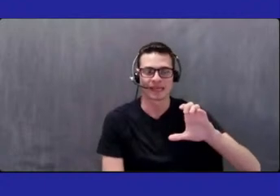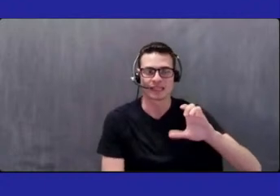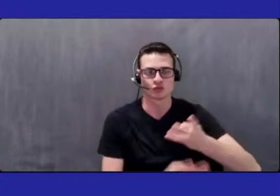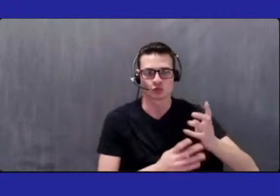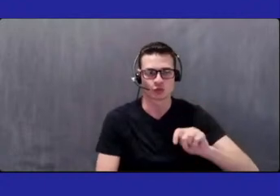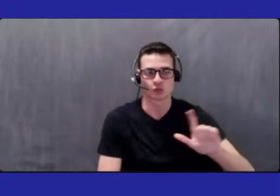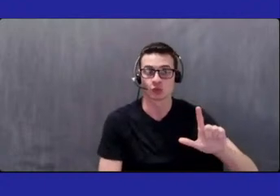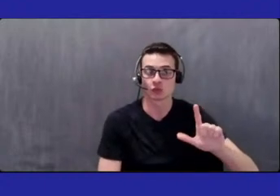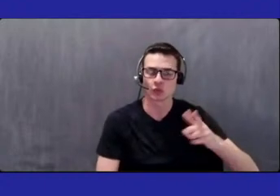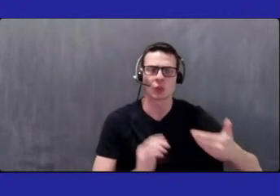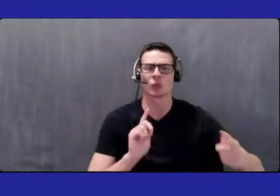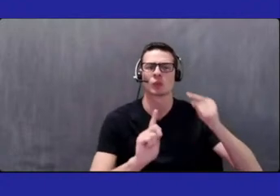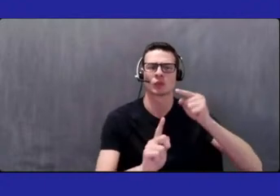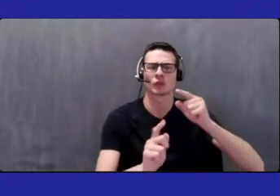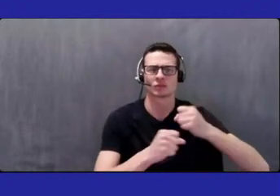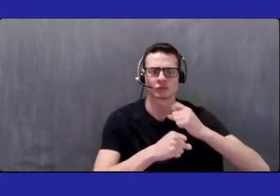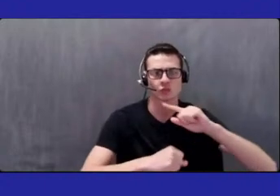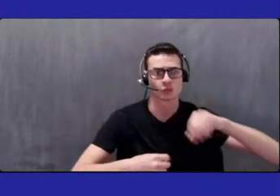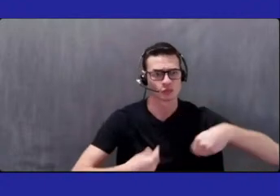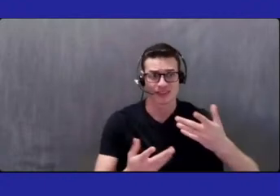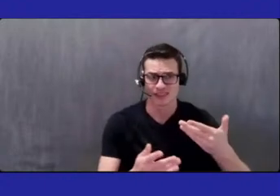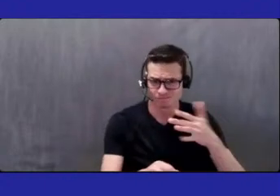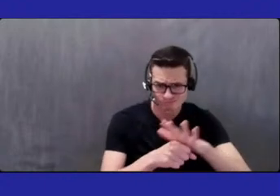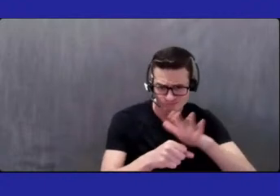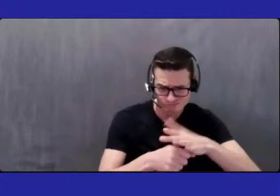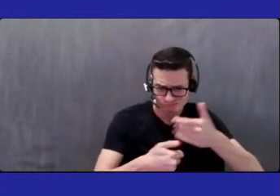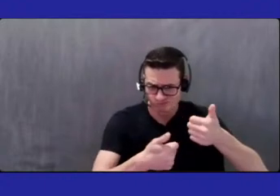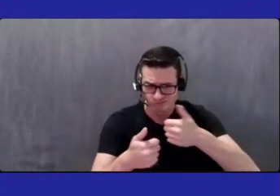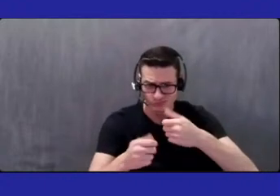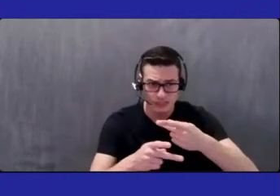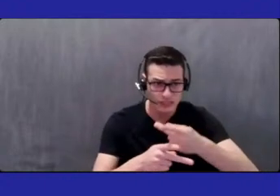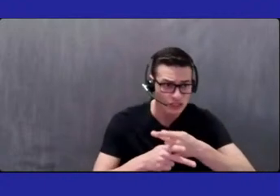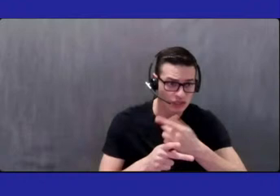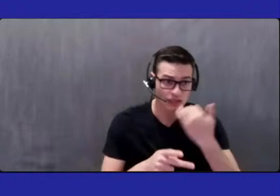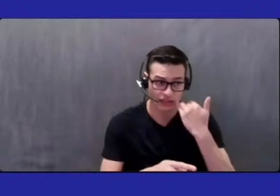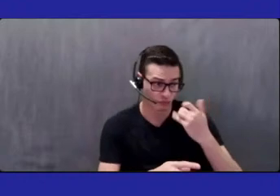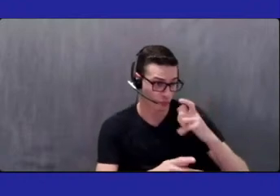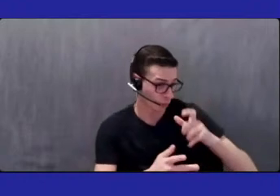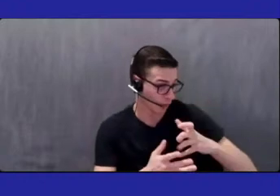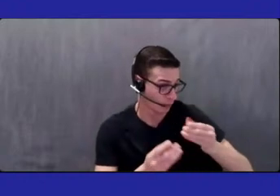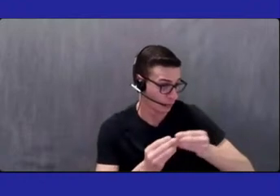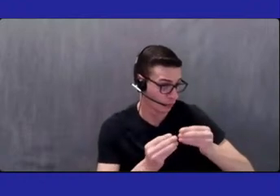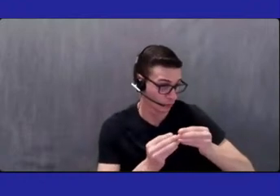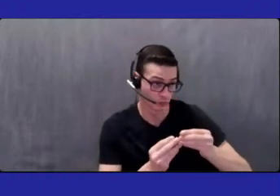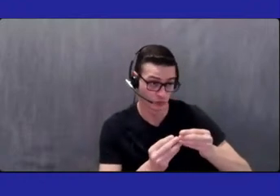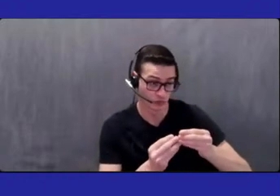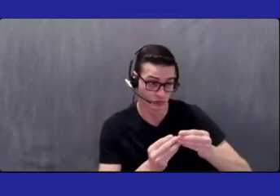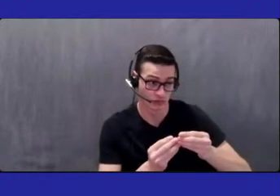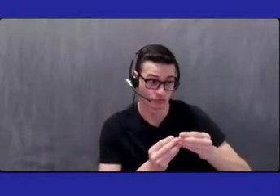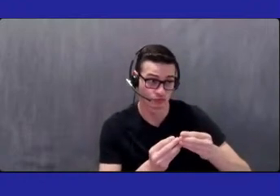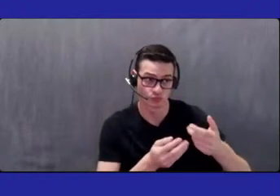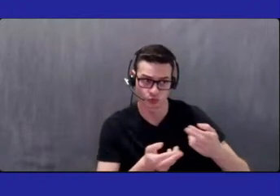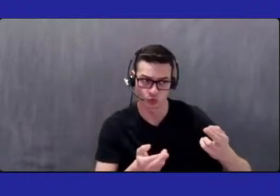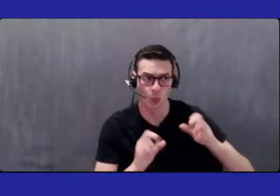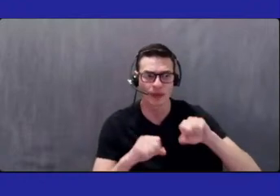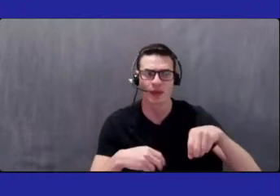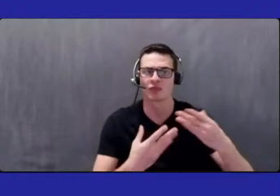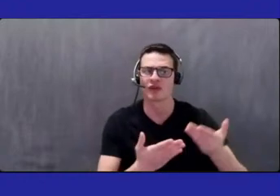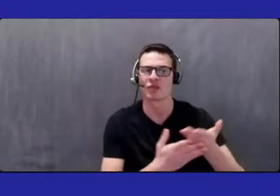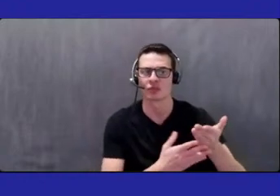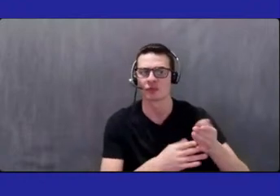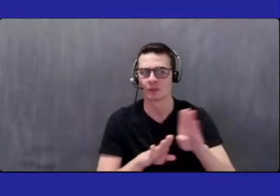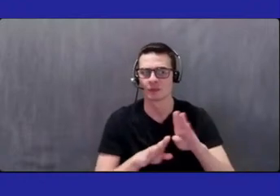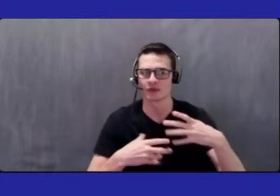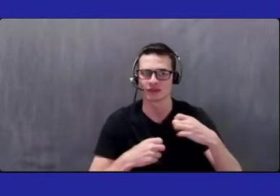we are partnering our patients with the necessary care. So we're passing them off to the behavioral health team, social workers, things of that nature, making sure that they're,